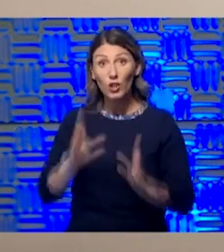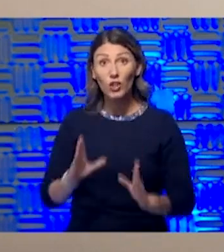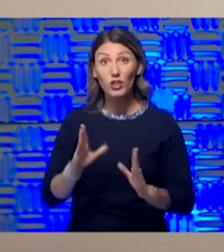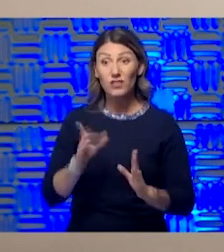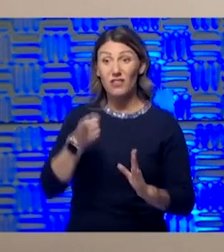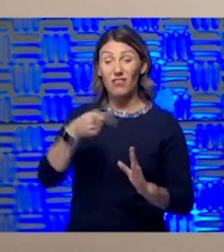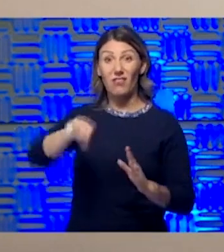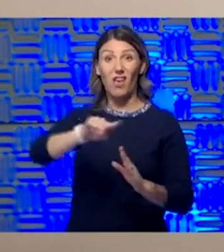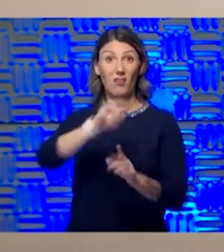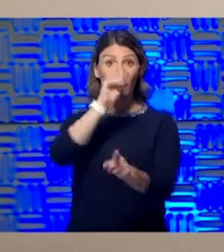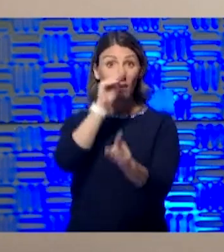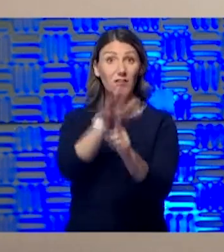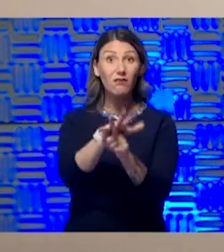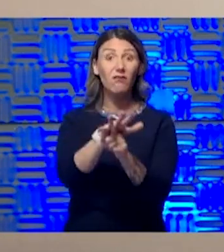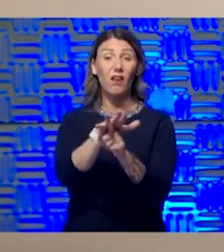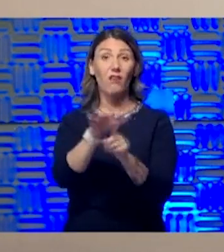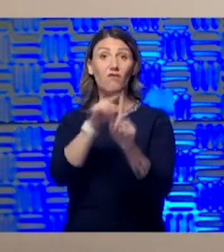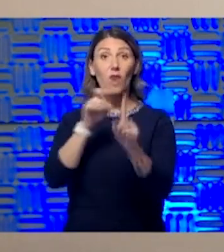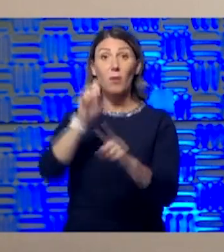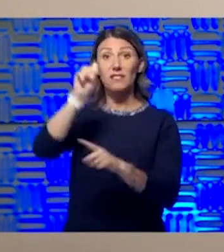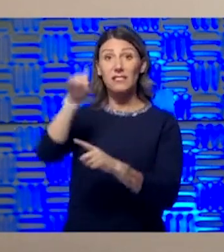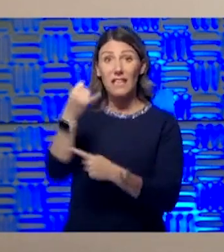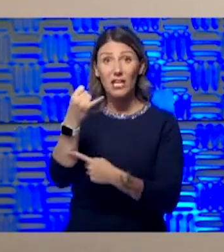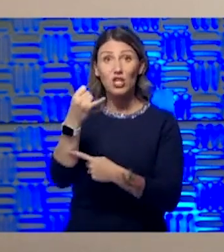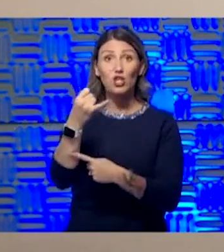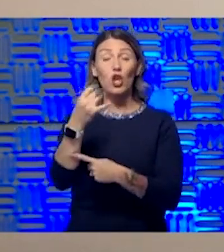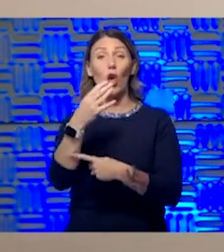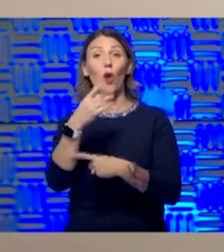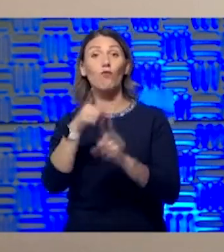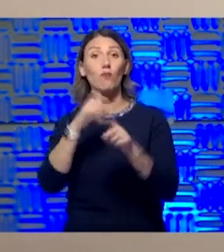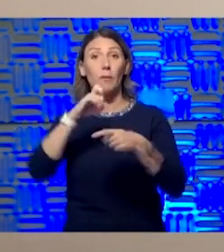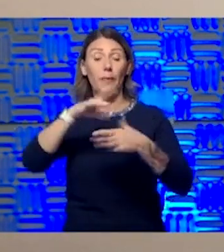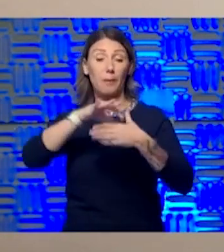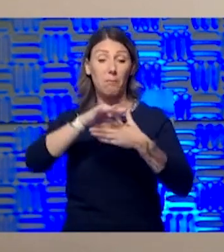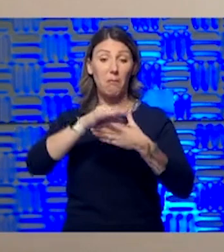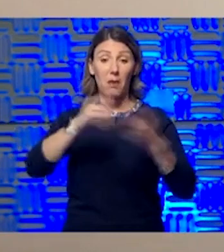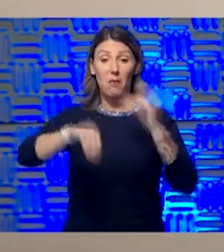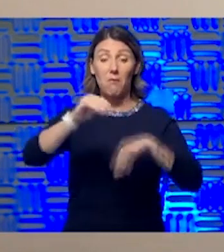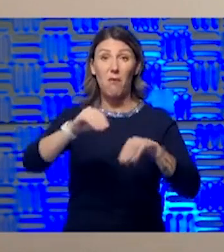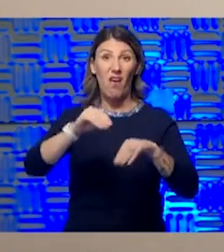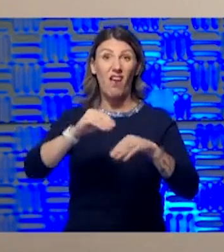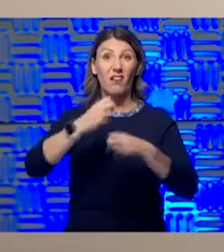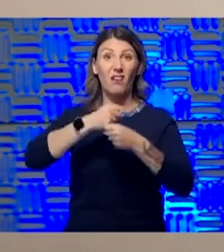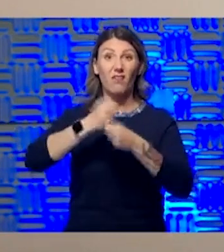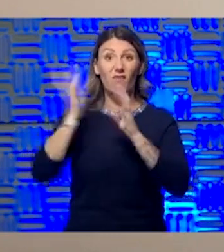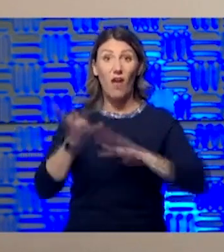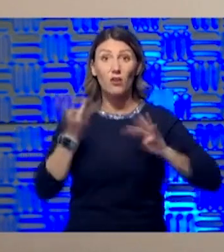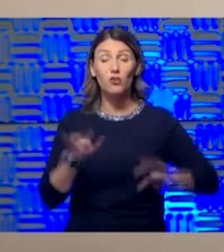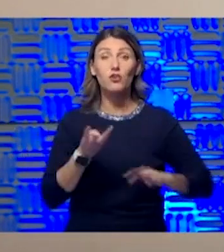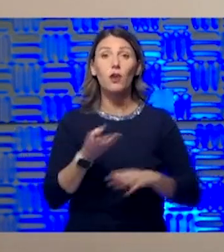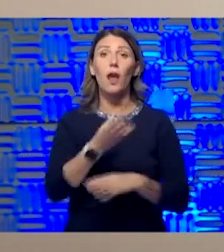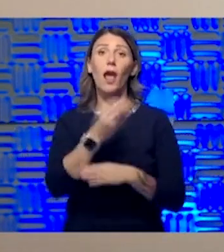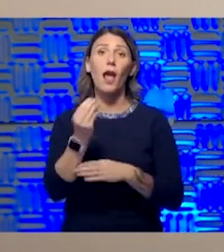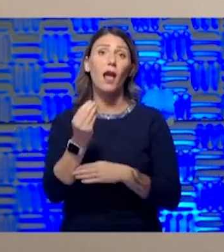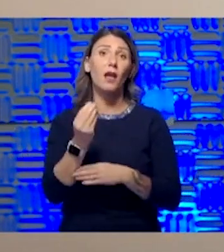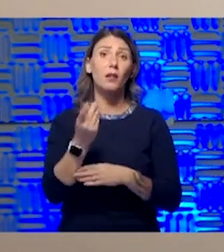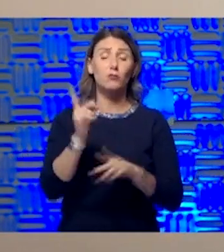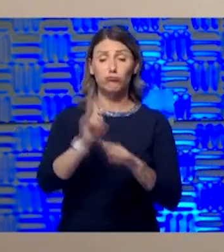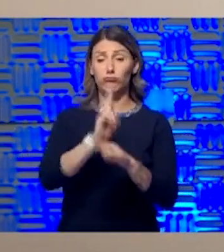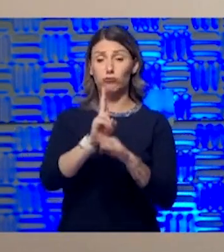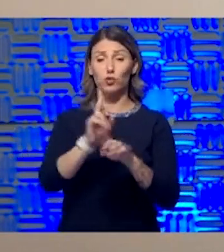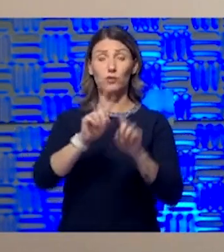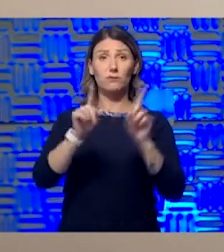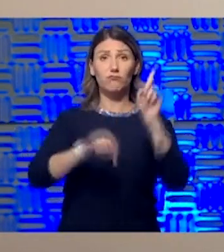translated into Burmese and Nepali and other languages as well. And we're going to keep having to do that.